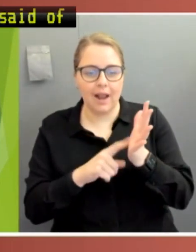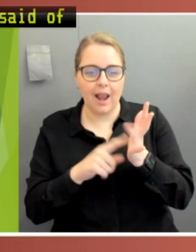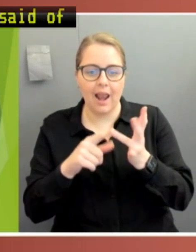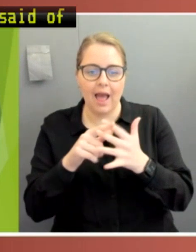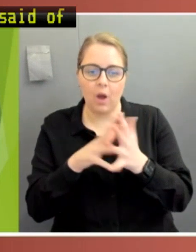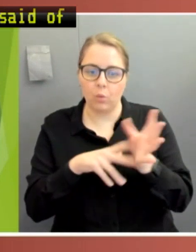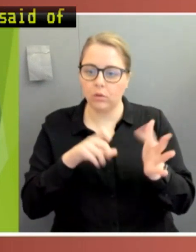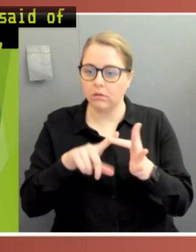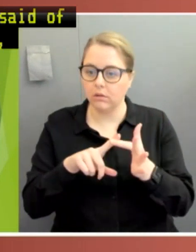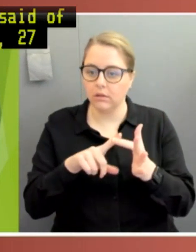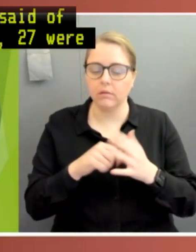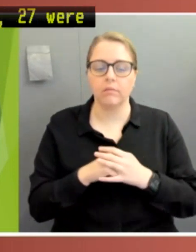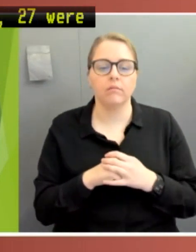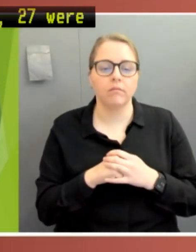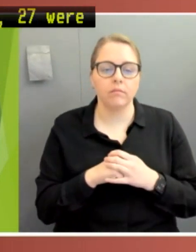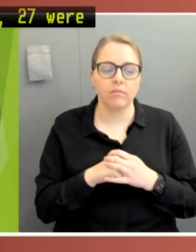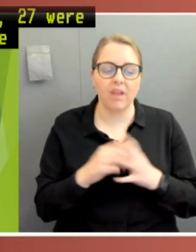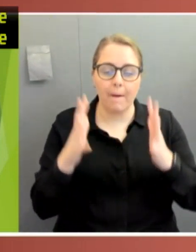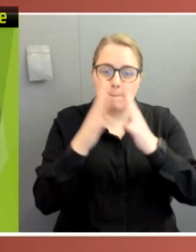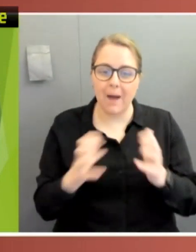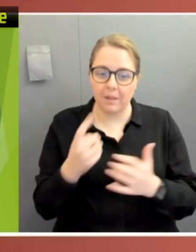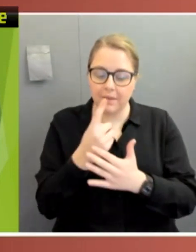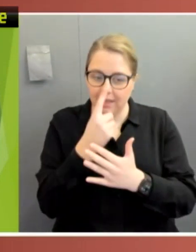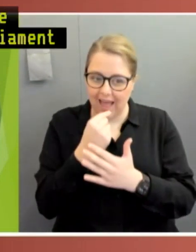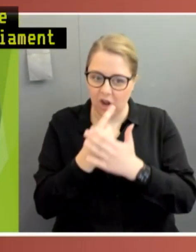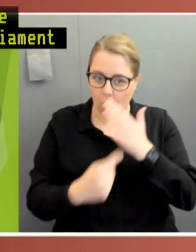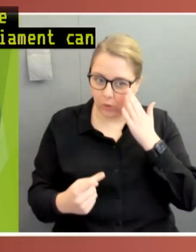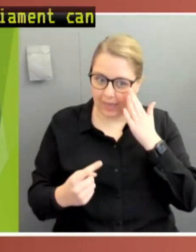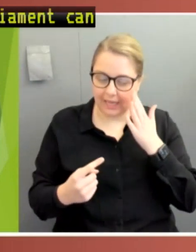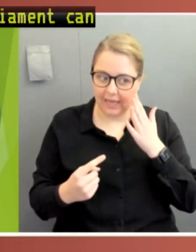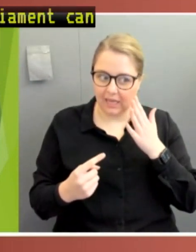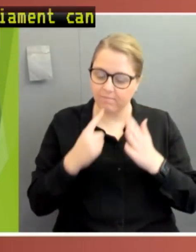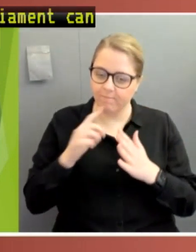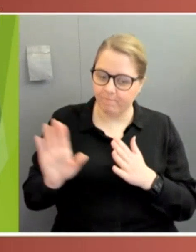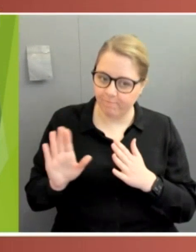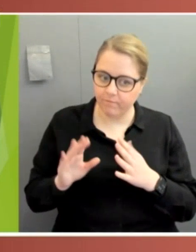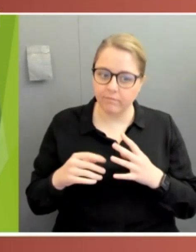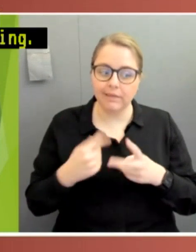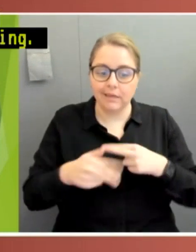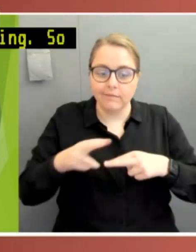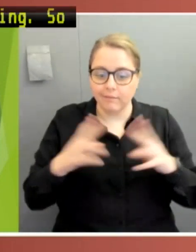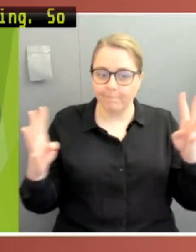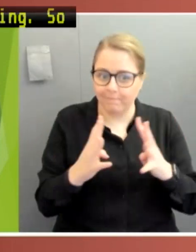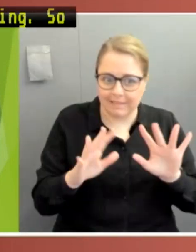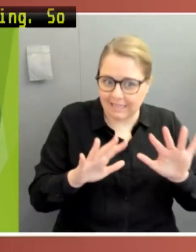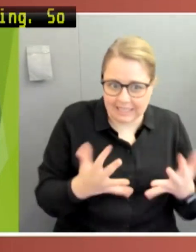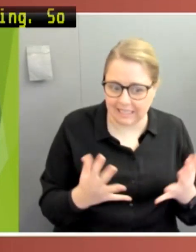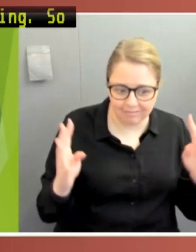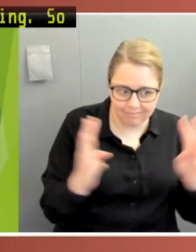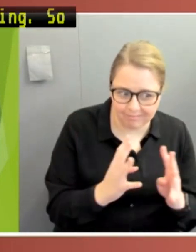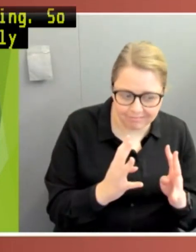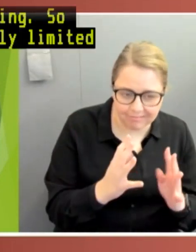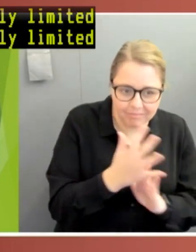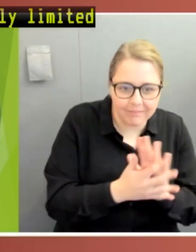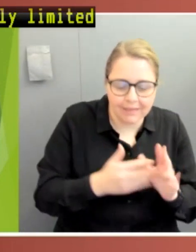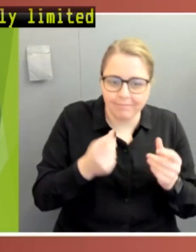Of course, Parliament can only disallow legislative instruments when it's sitting. So the failure to sit regularly limited the capacity of Parliament to exercise oversight even over